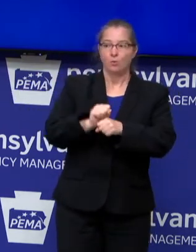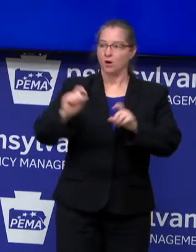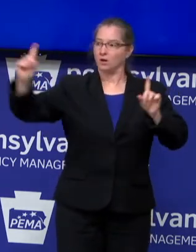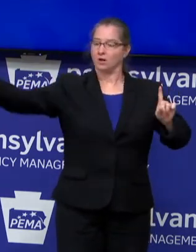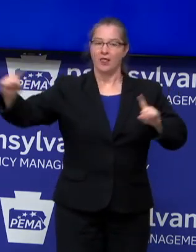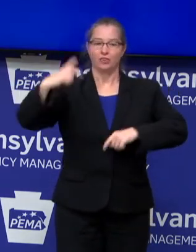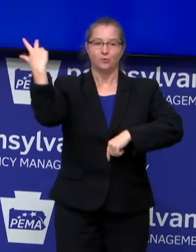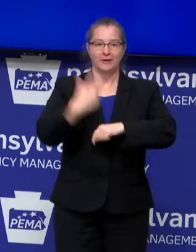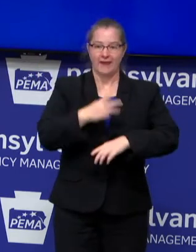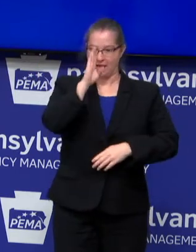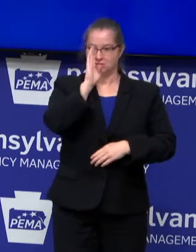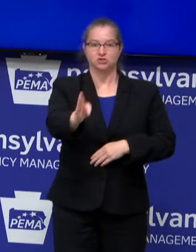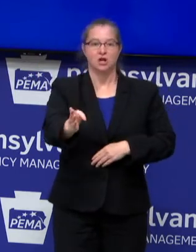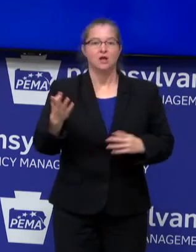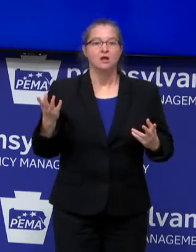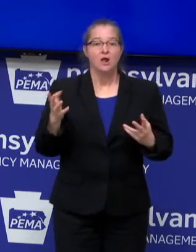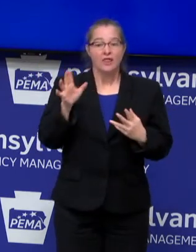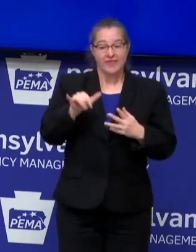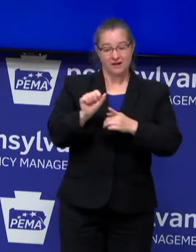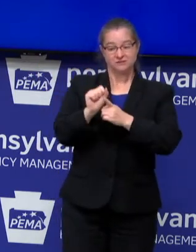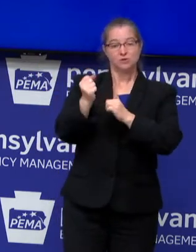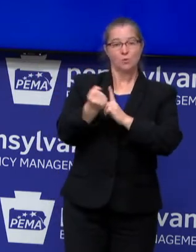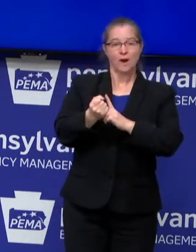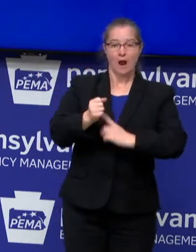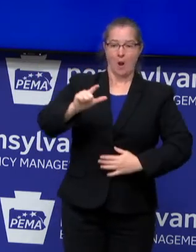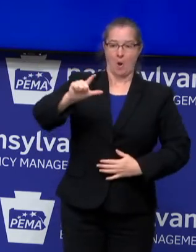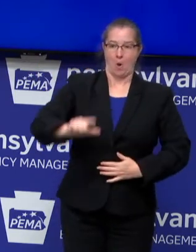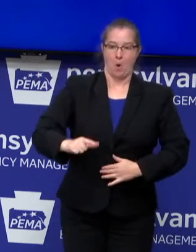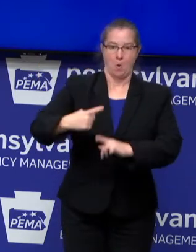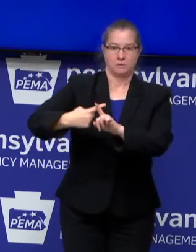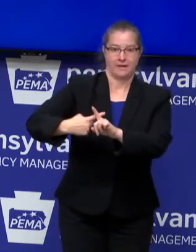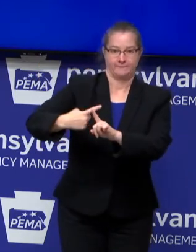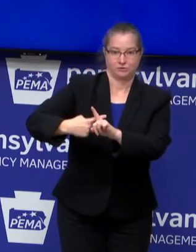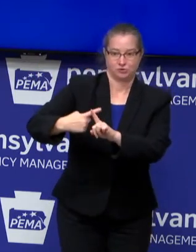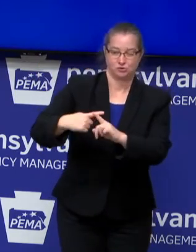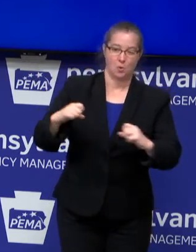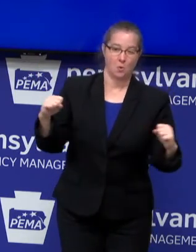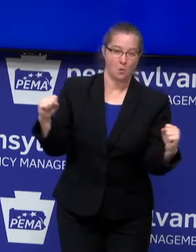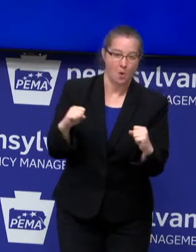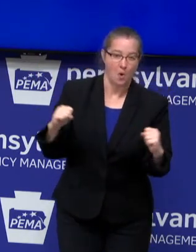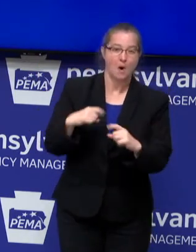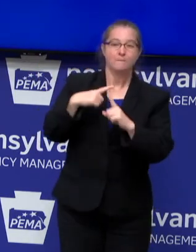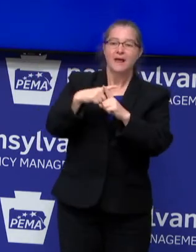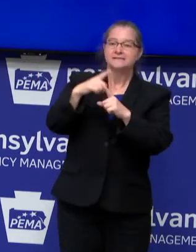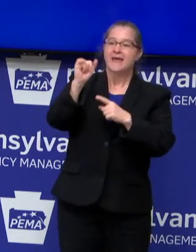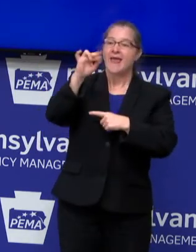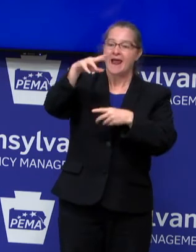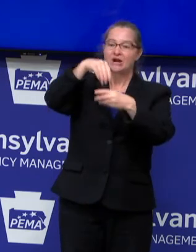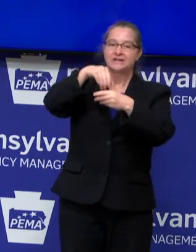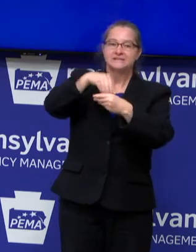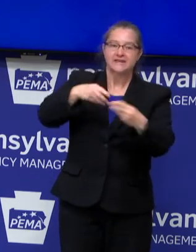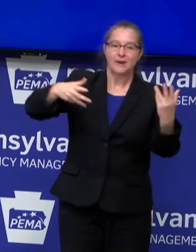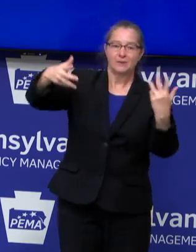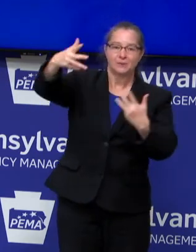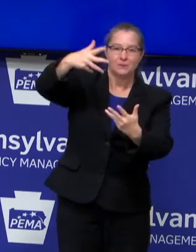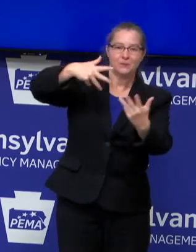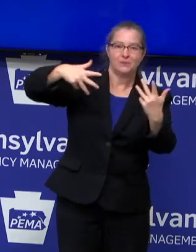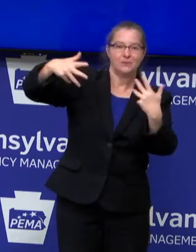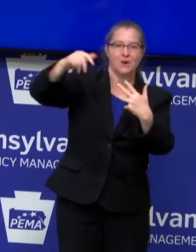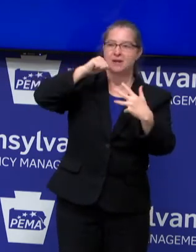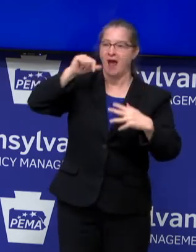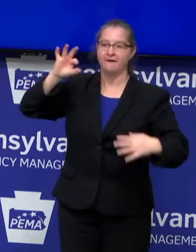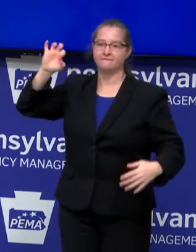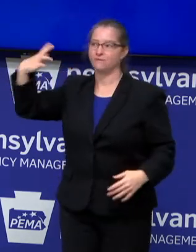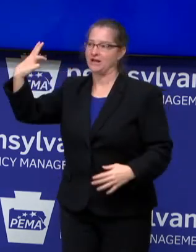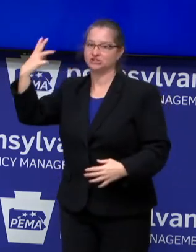In that situation, low temperatures, combined with recirculation of inside air throughout the hall, combined